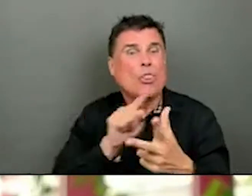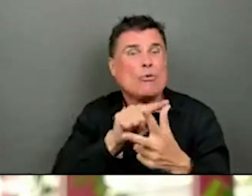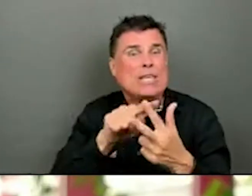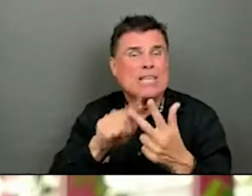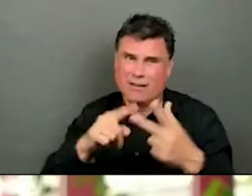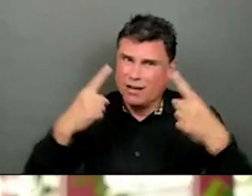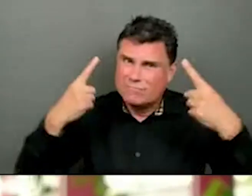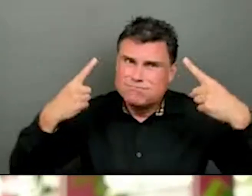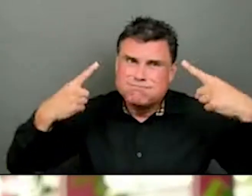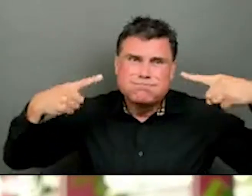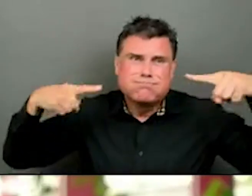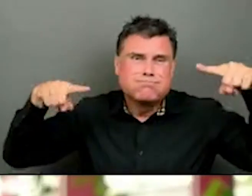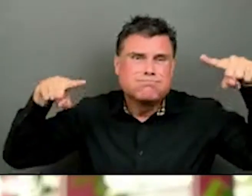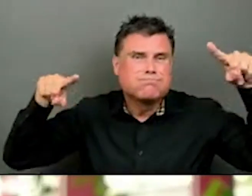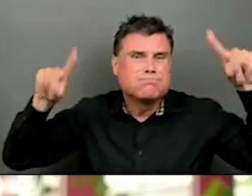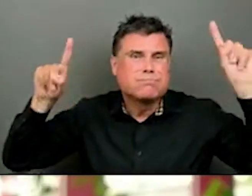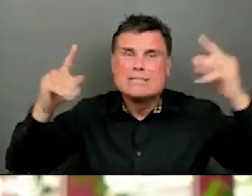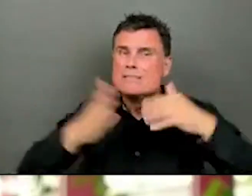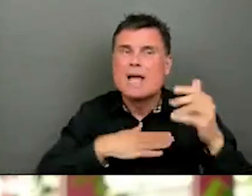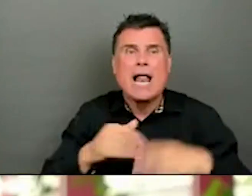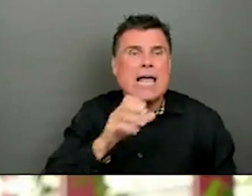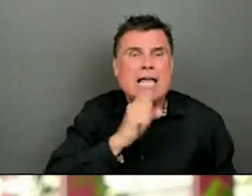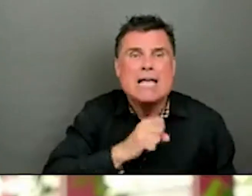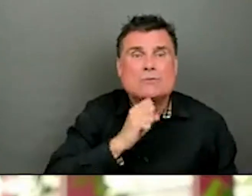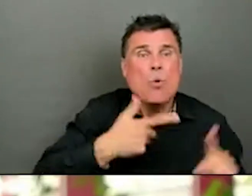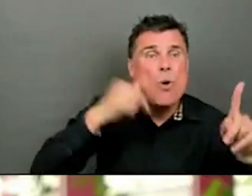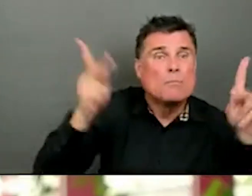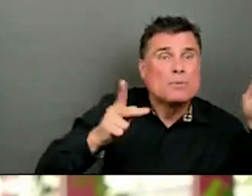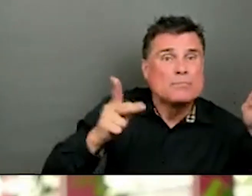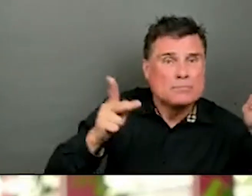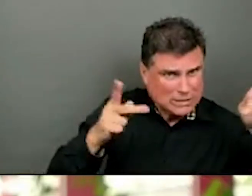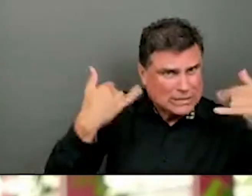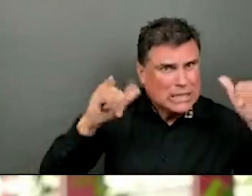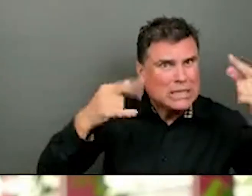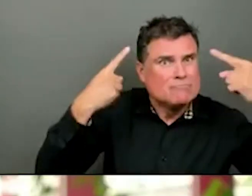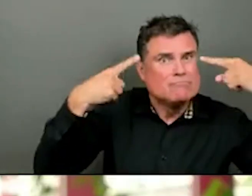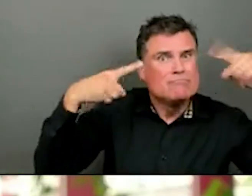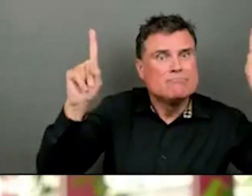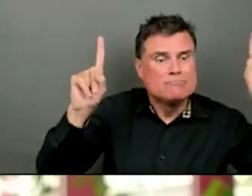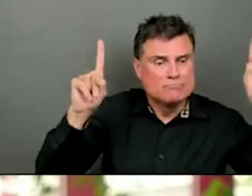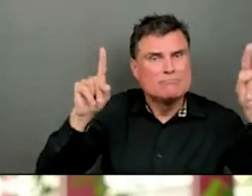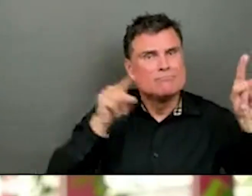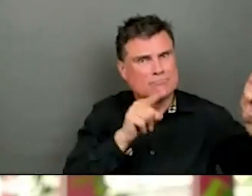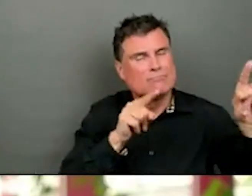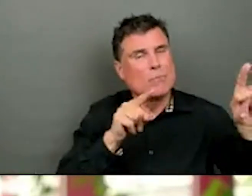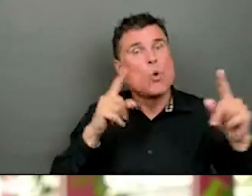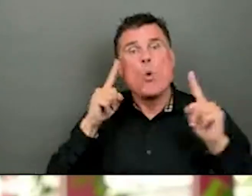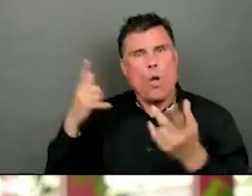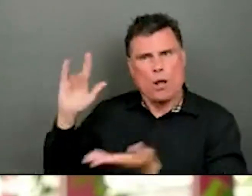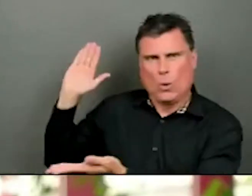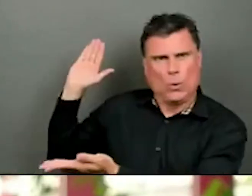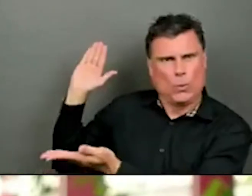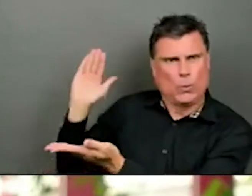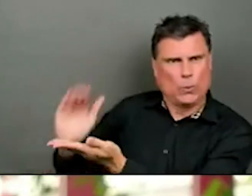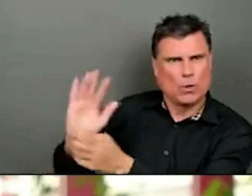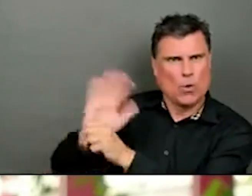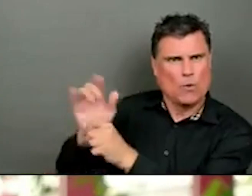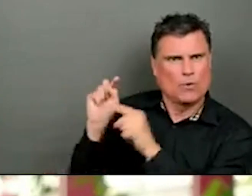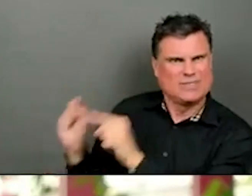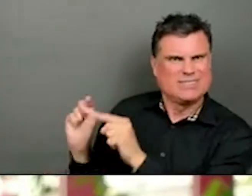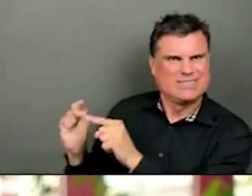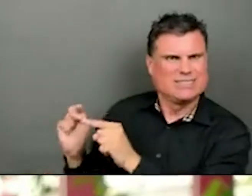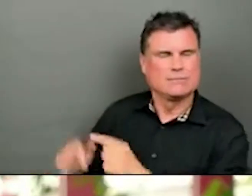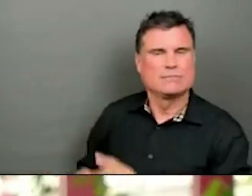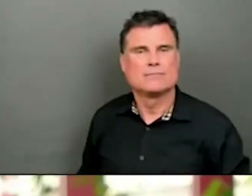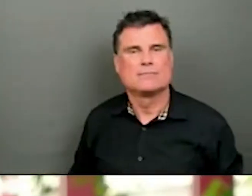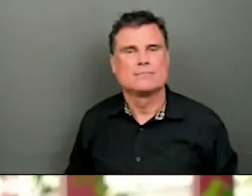people who are older, even in people who have compromised immune systems. So I really think we need to, we need to take that approach of trying to